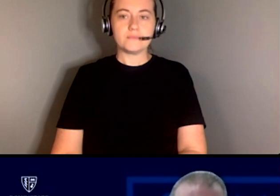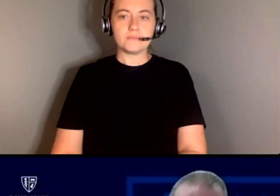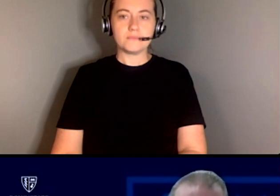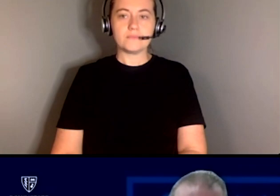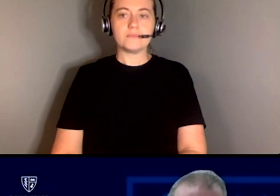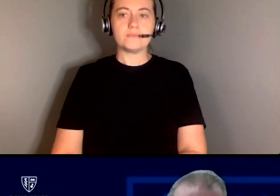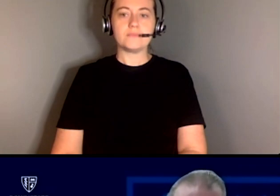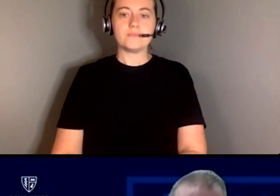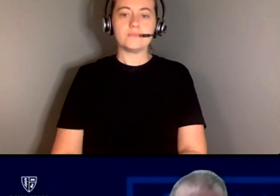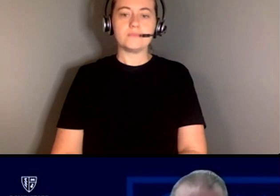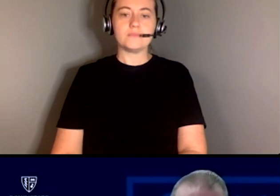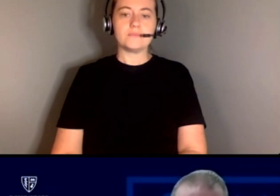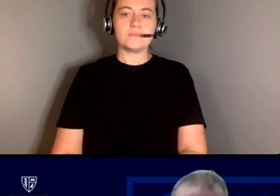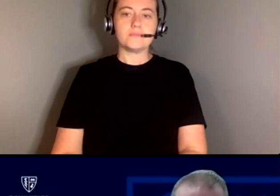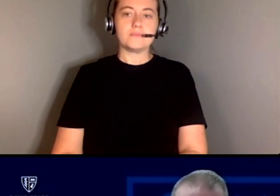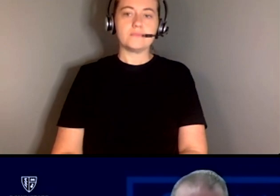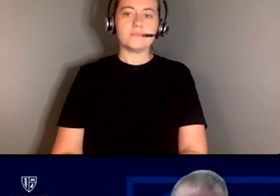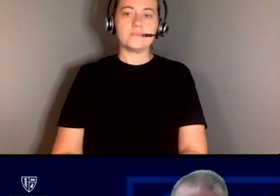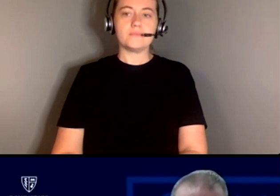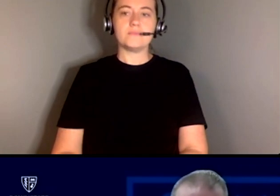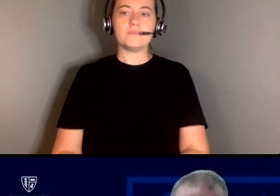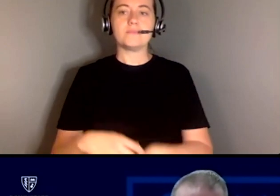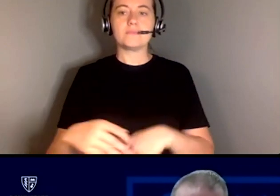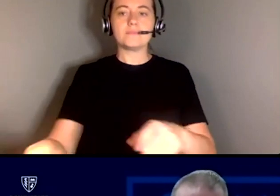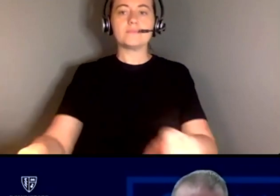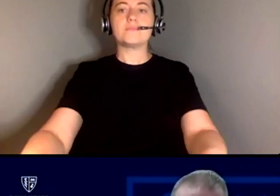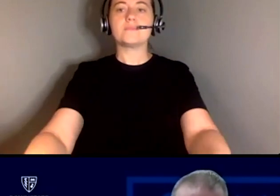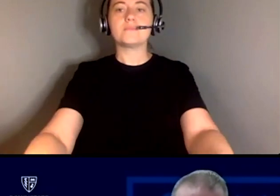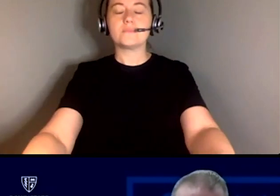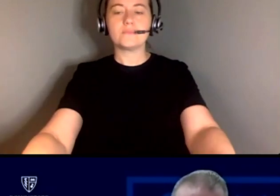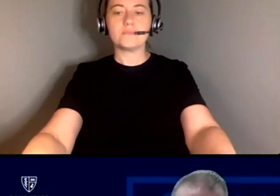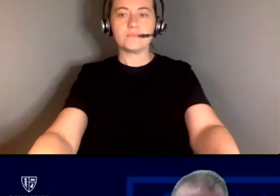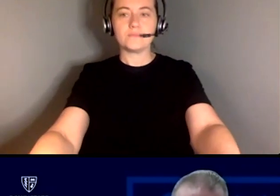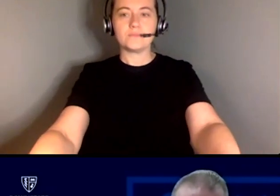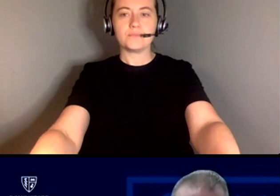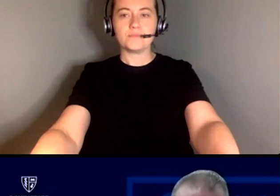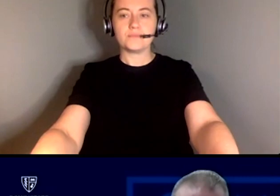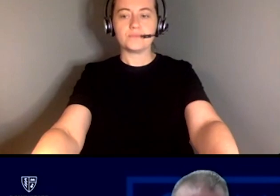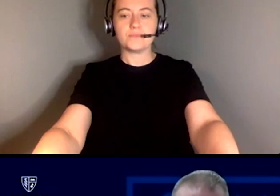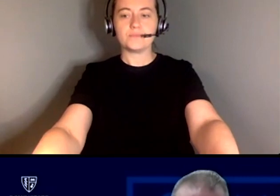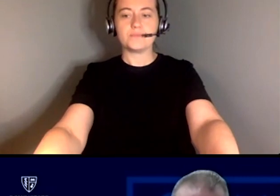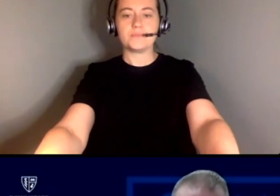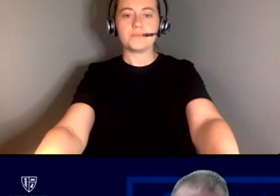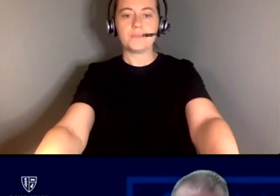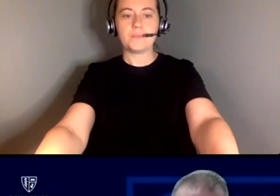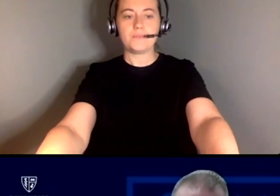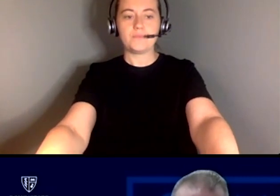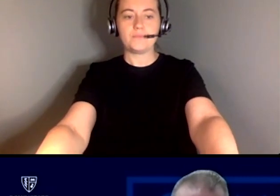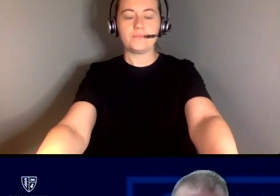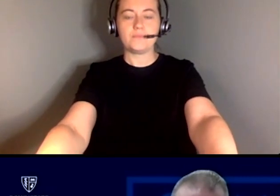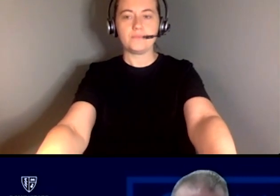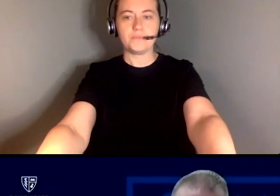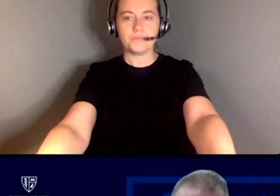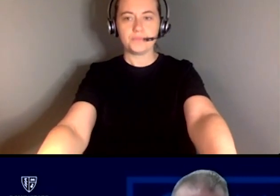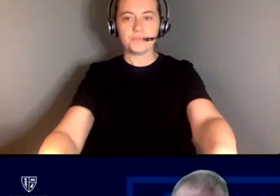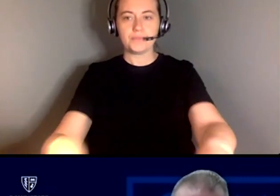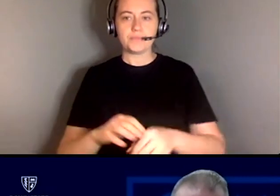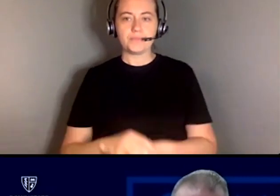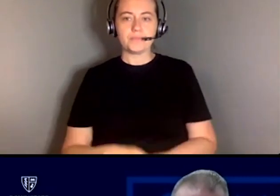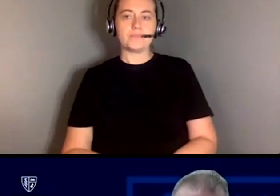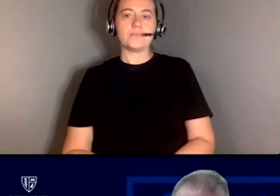really working i know it's practically impossible to get all of these medical service providers out into the community and doing that but